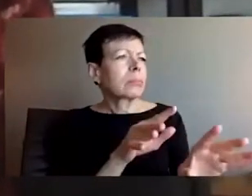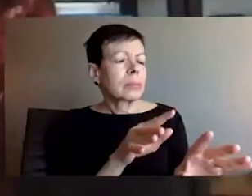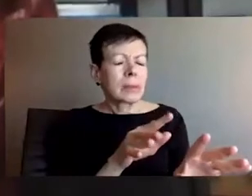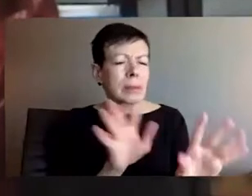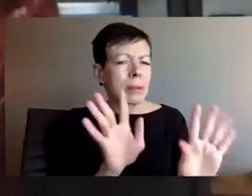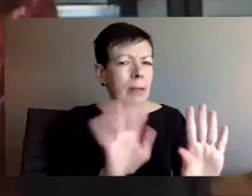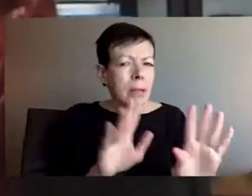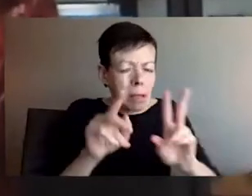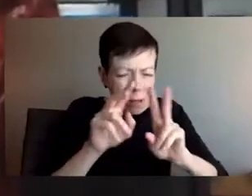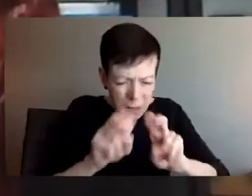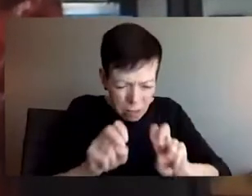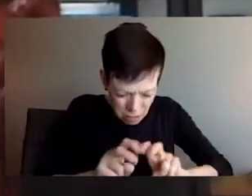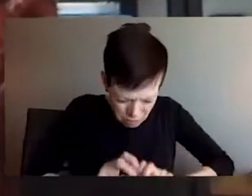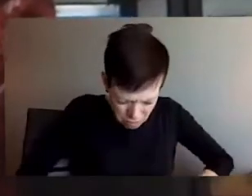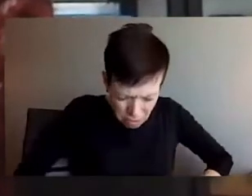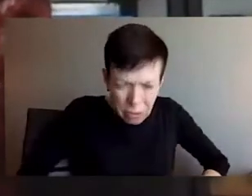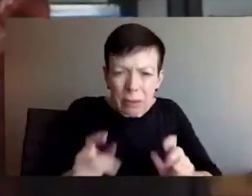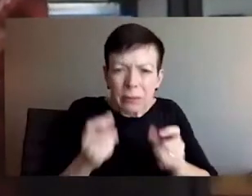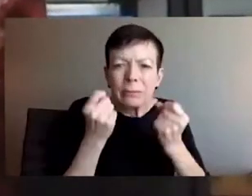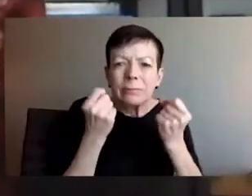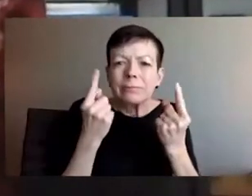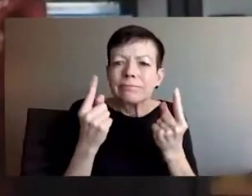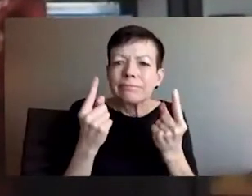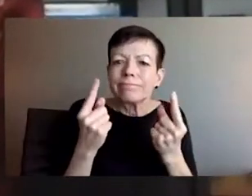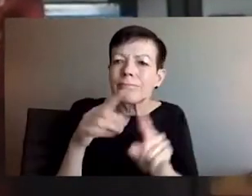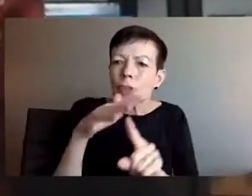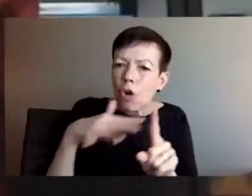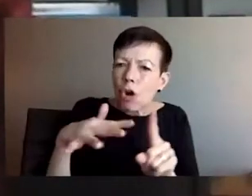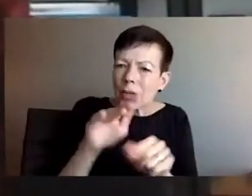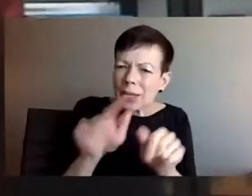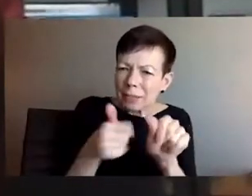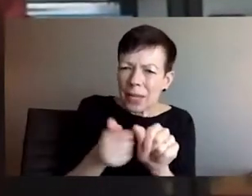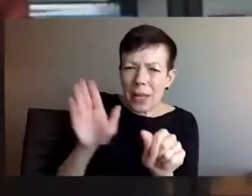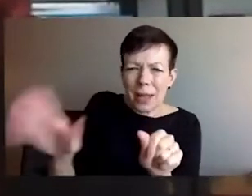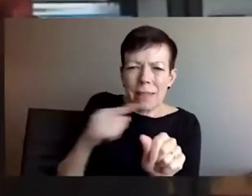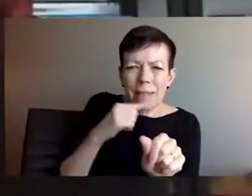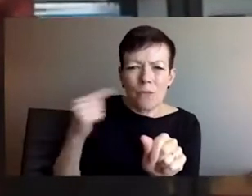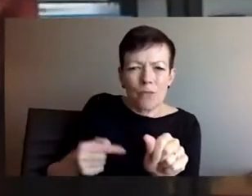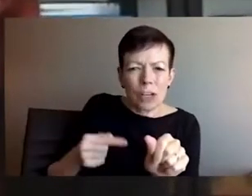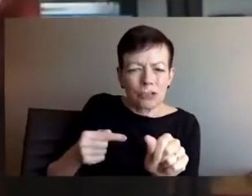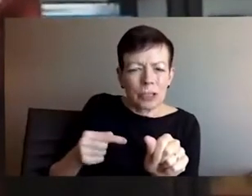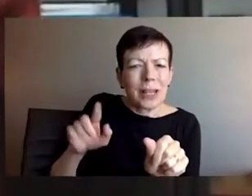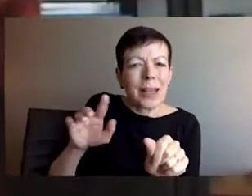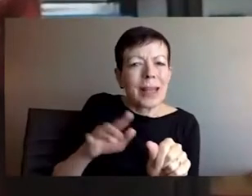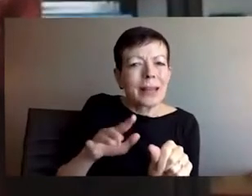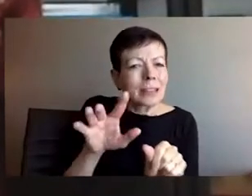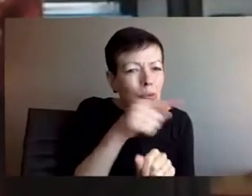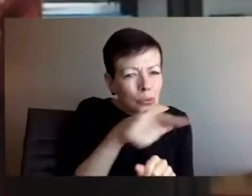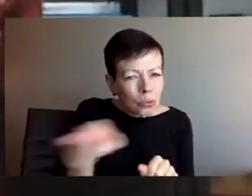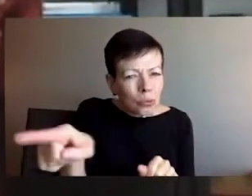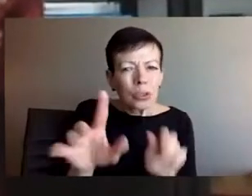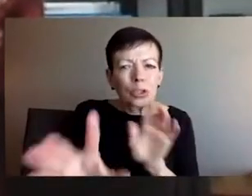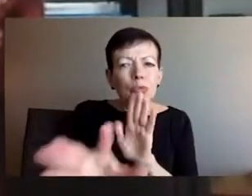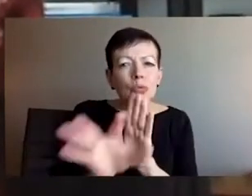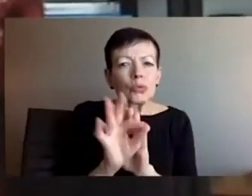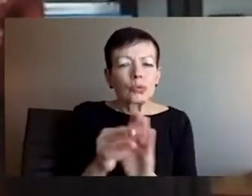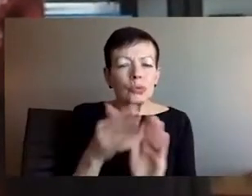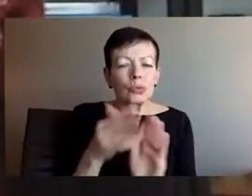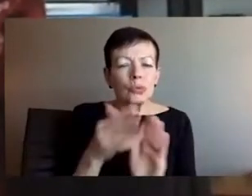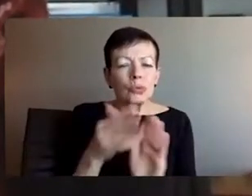Sometimes repetition of these discourses is deliberate and sometimes it may be accidental, but it's important that we know